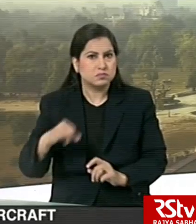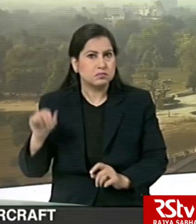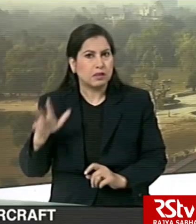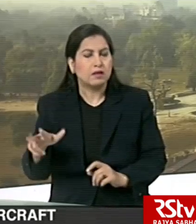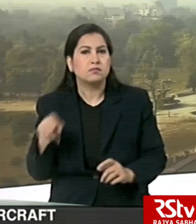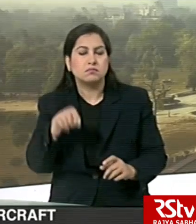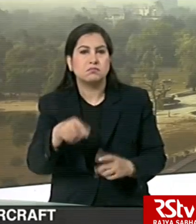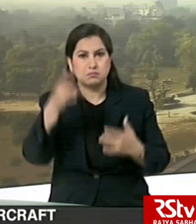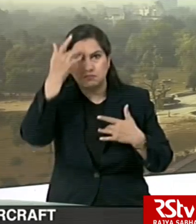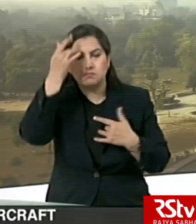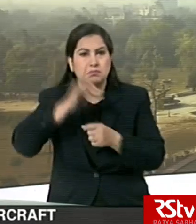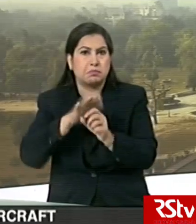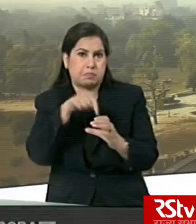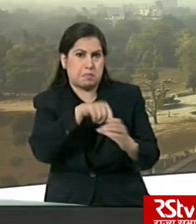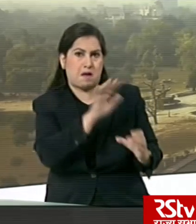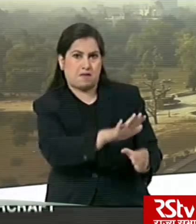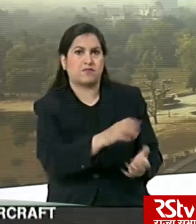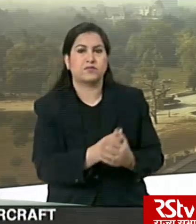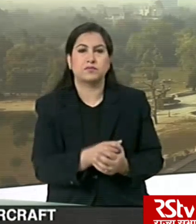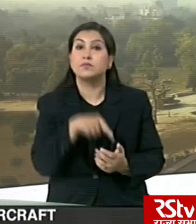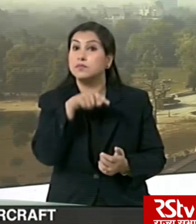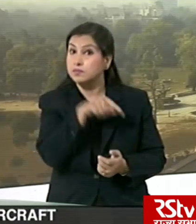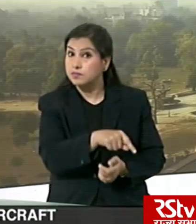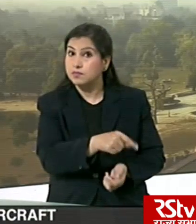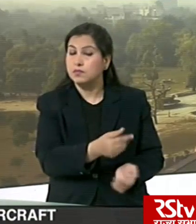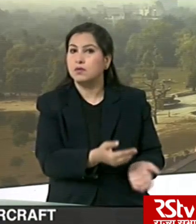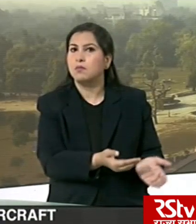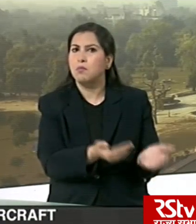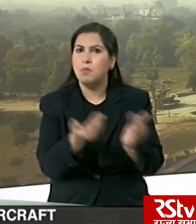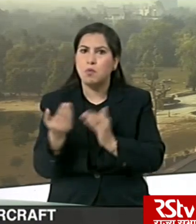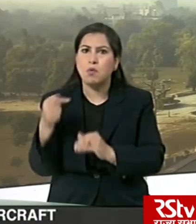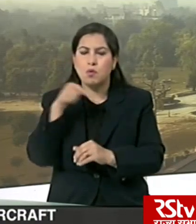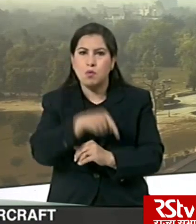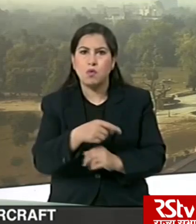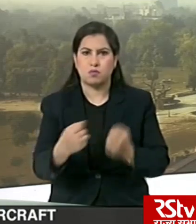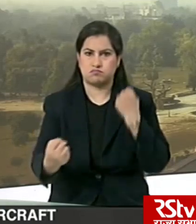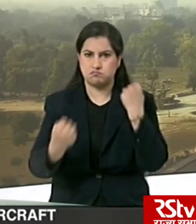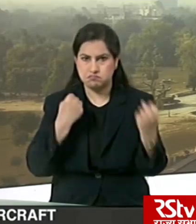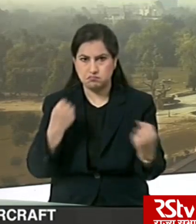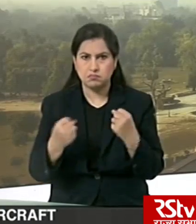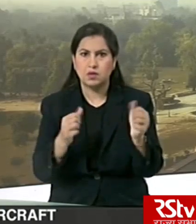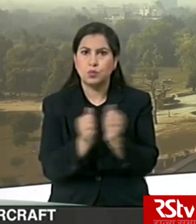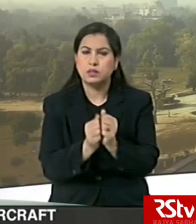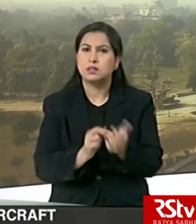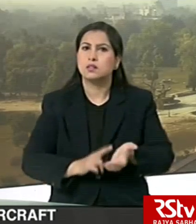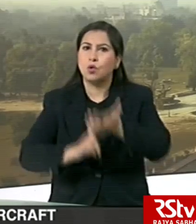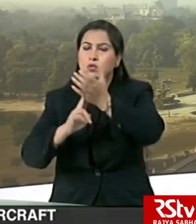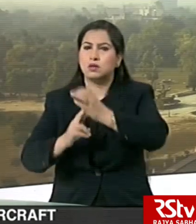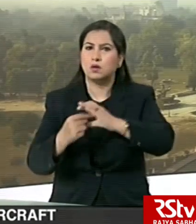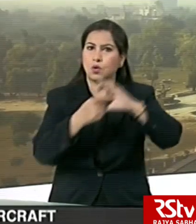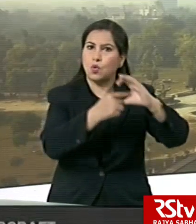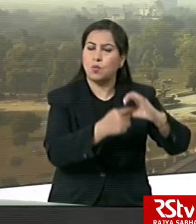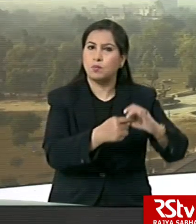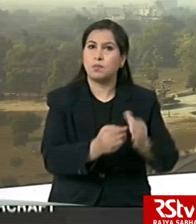with COVID-19. The carrier, which had most recently been taking part in exercises with the Northern European